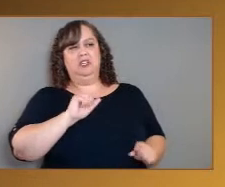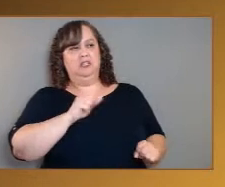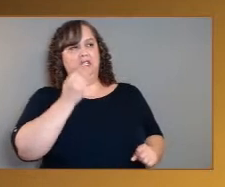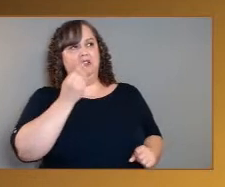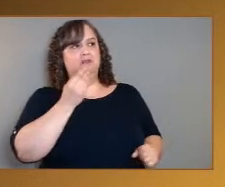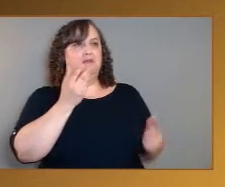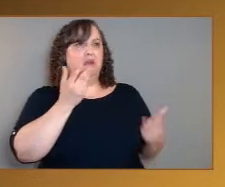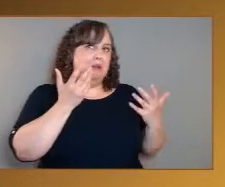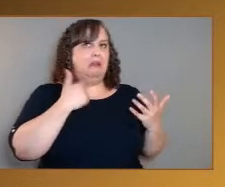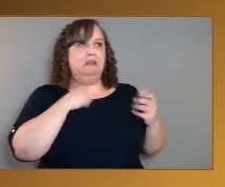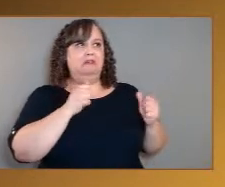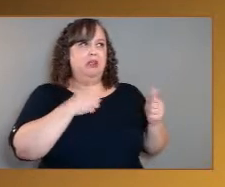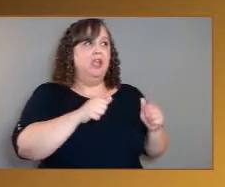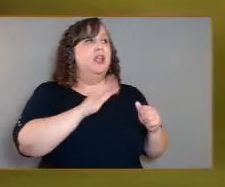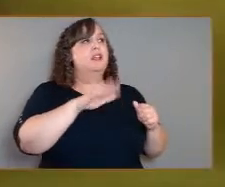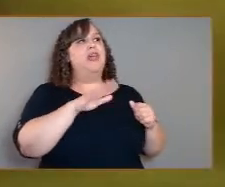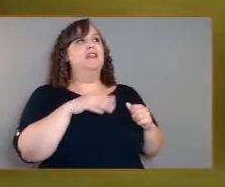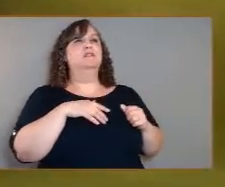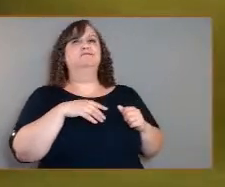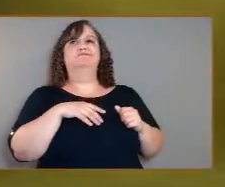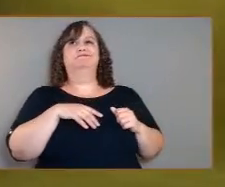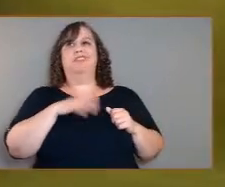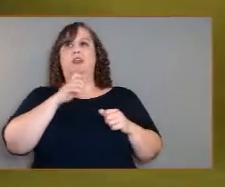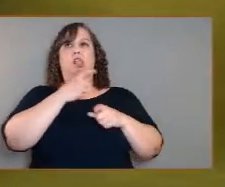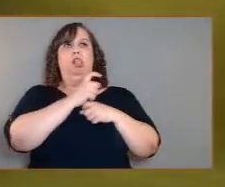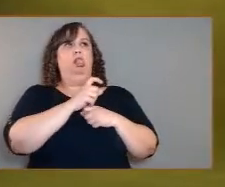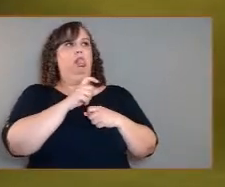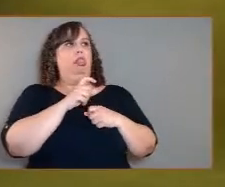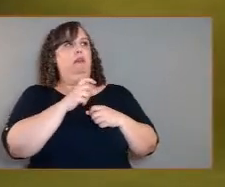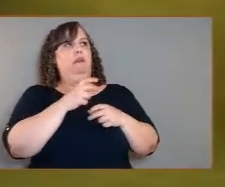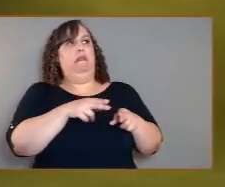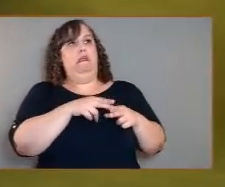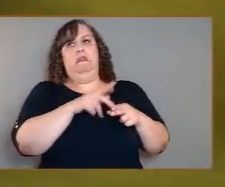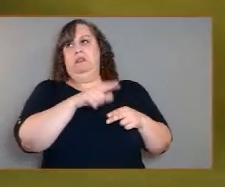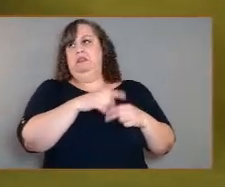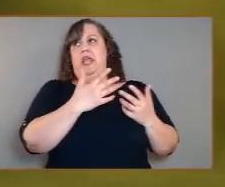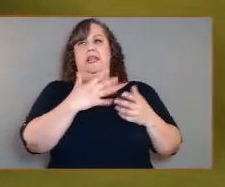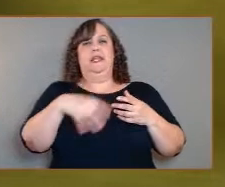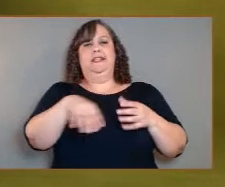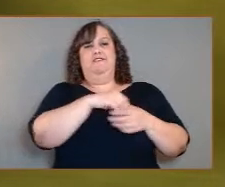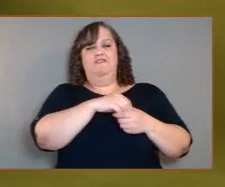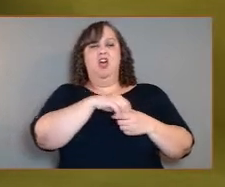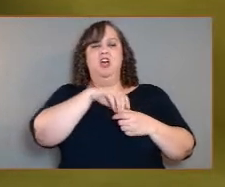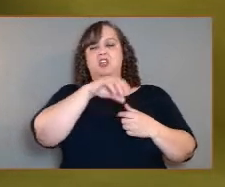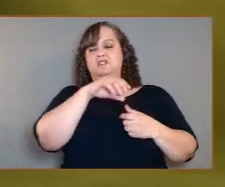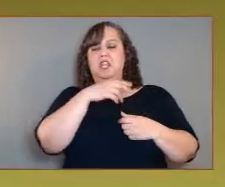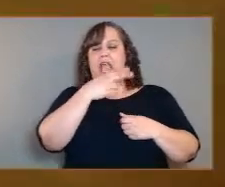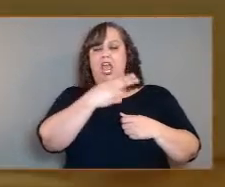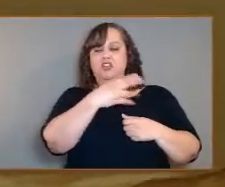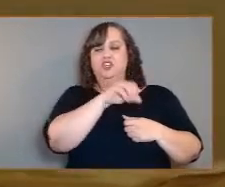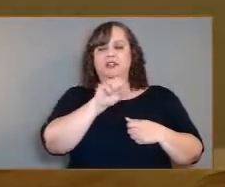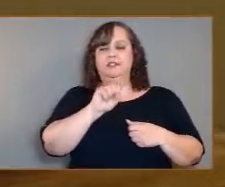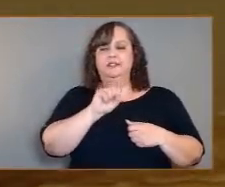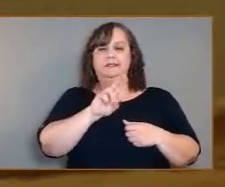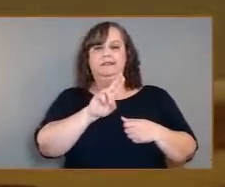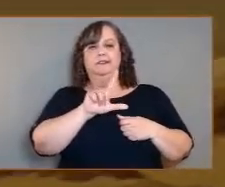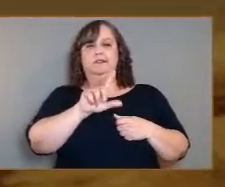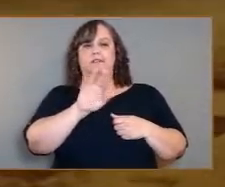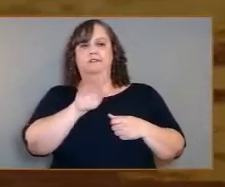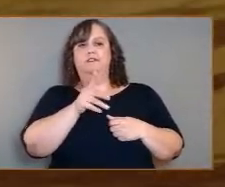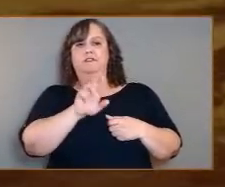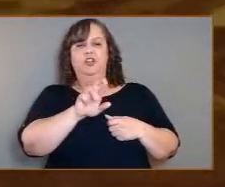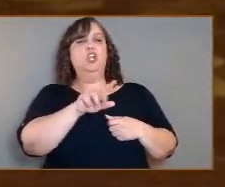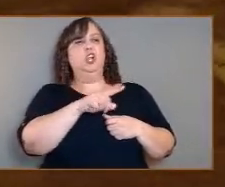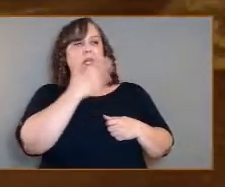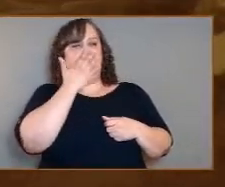acquired smell based on gases, compounds that involve hydrogen and sulfur. We'll be able to measure those. But however, the most of the atmosphere of